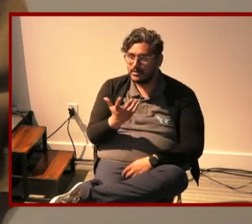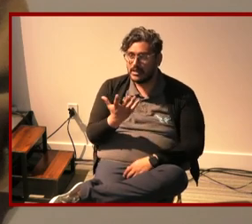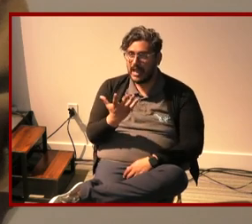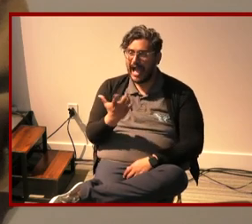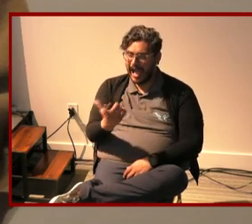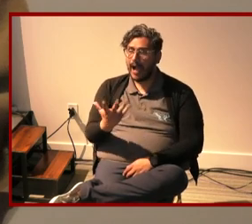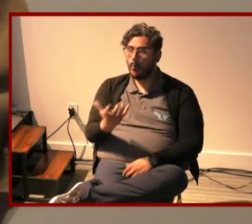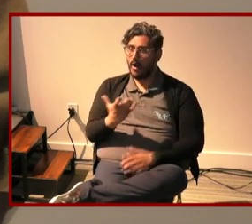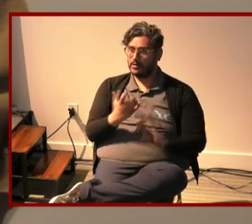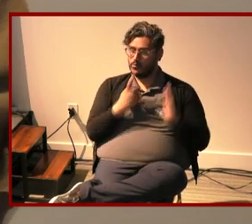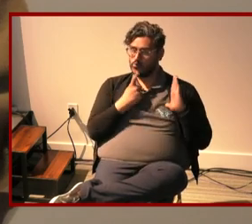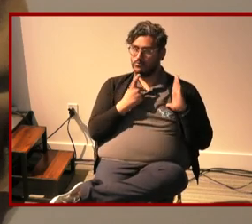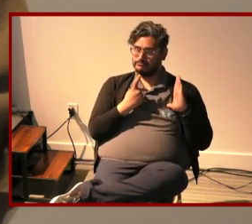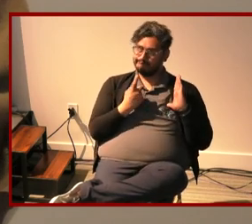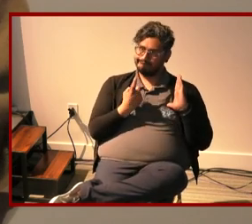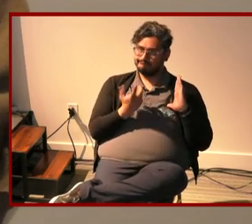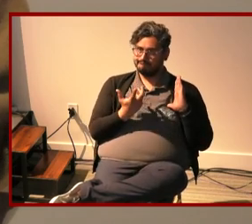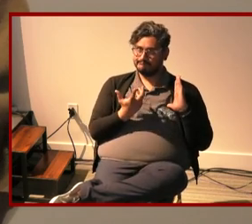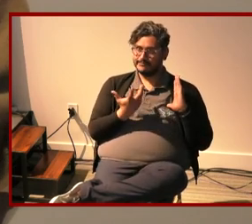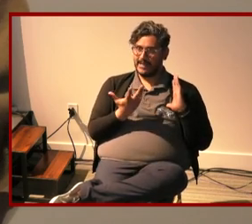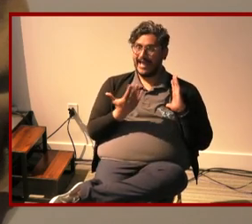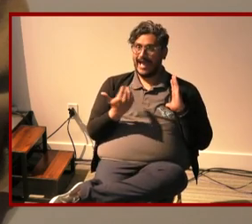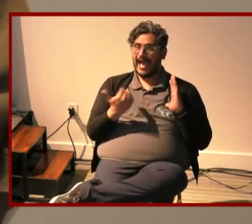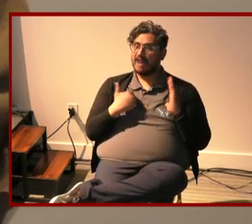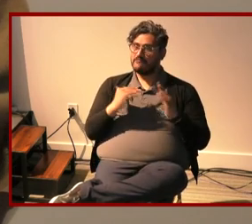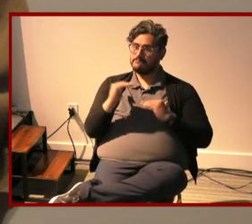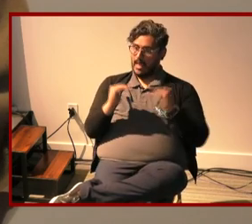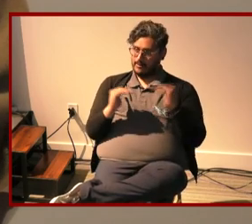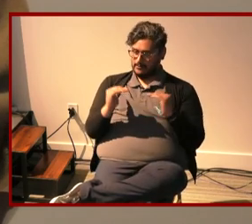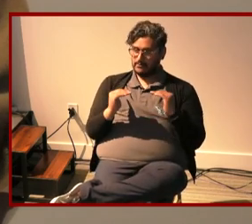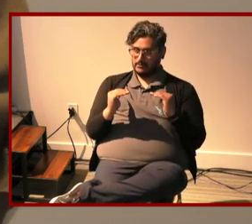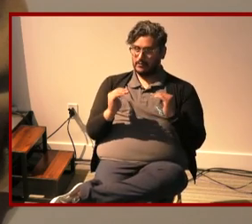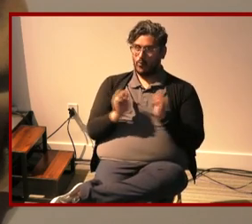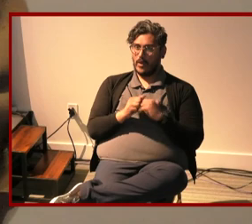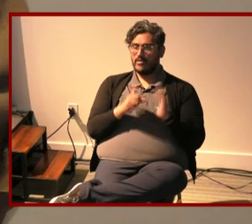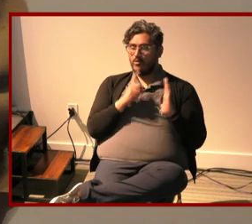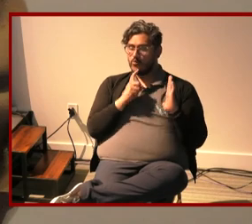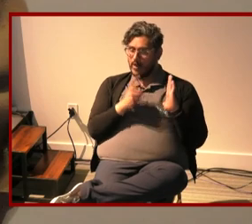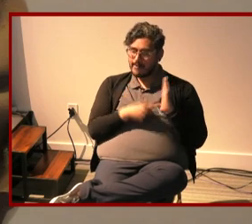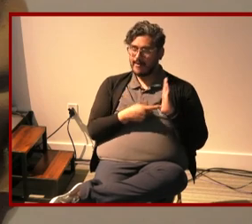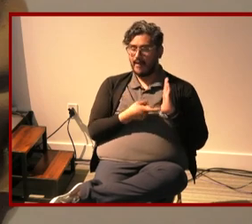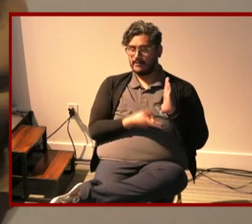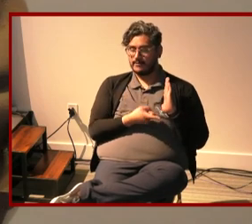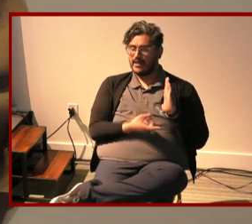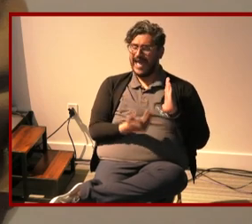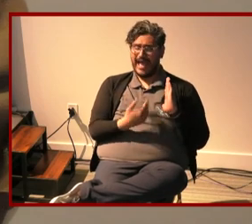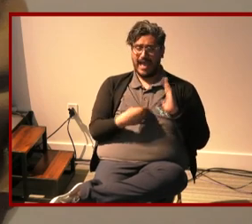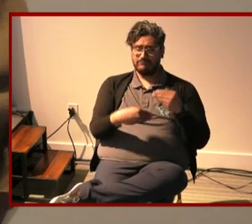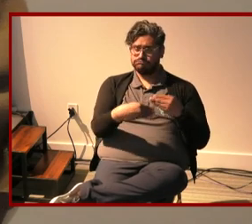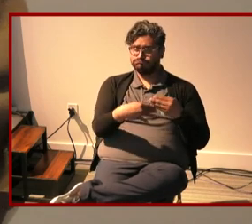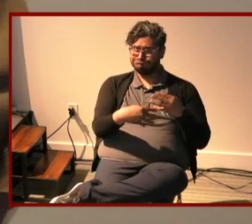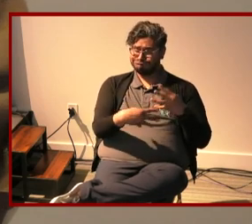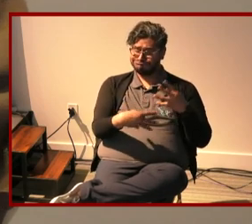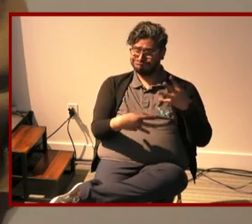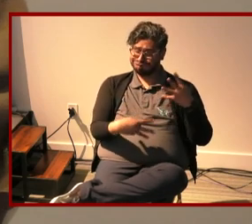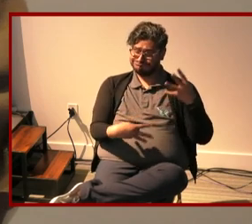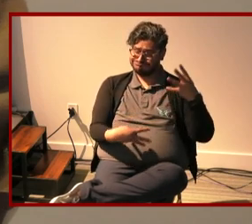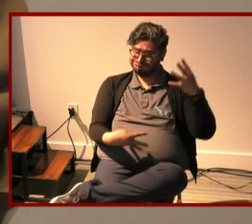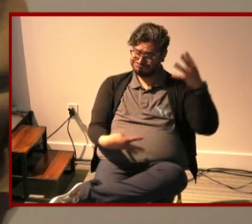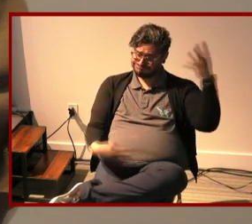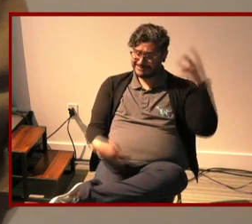recognizing that there are these myriad multiple systems in which of